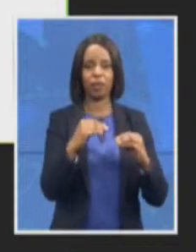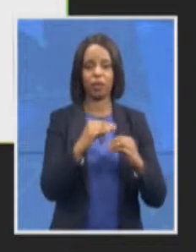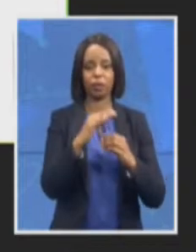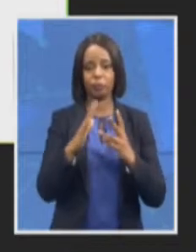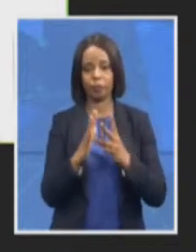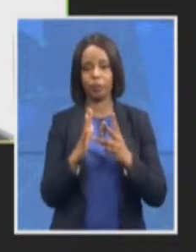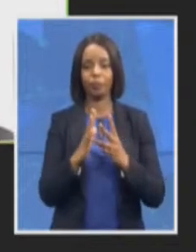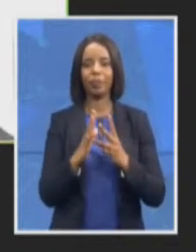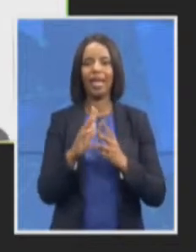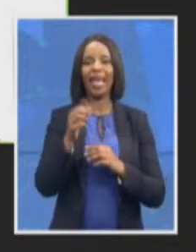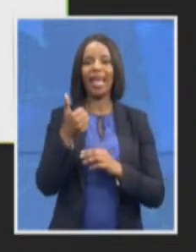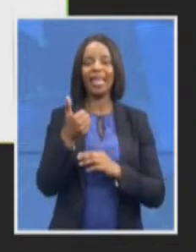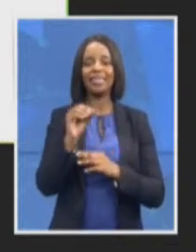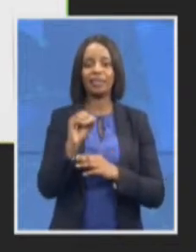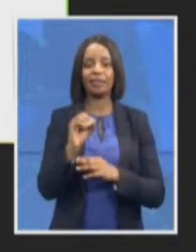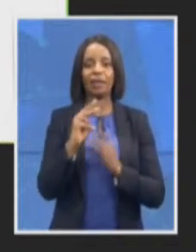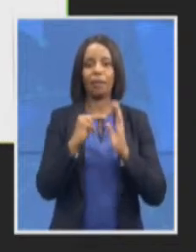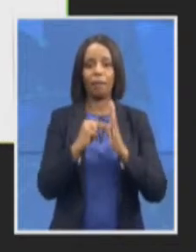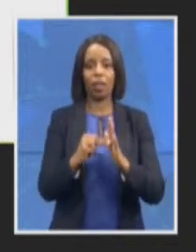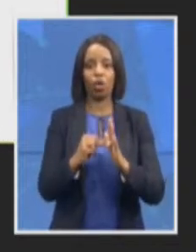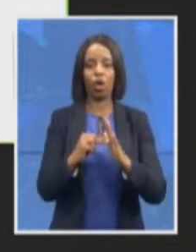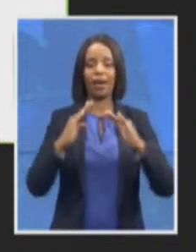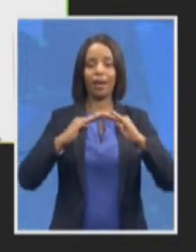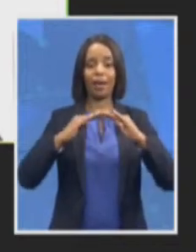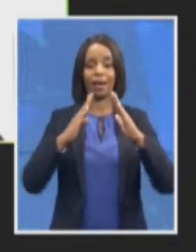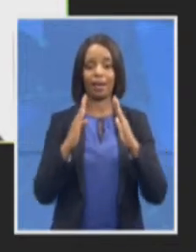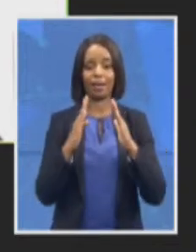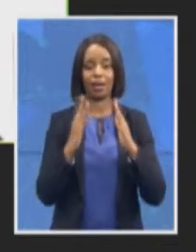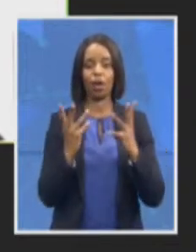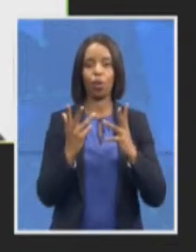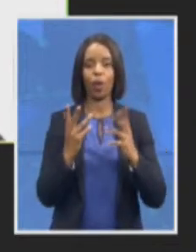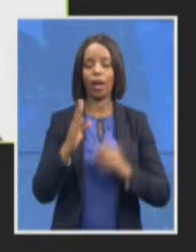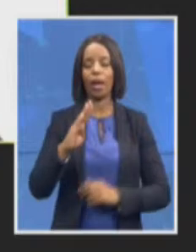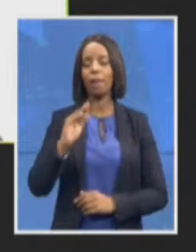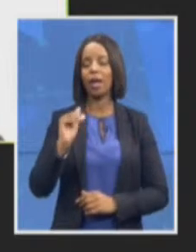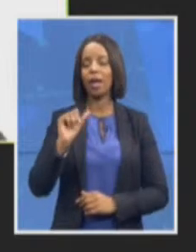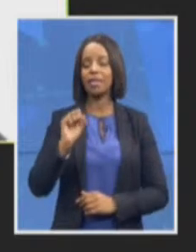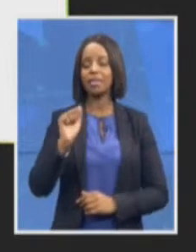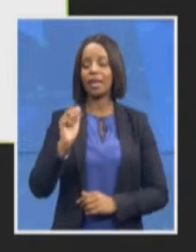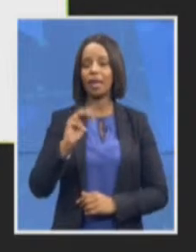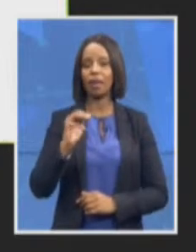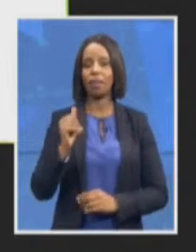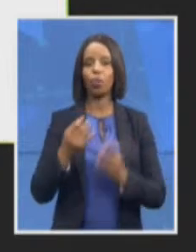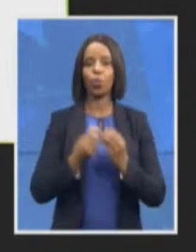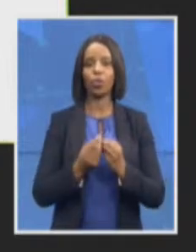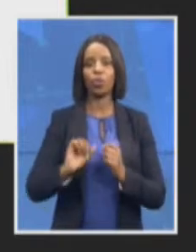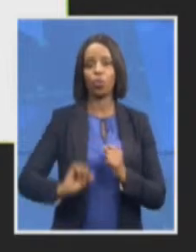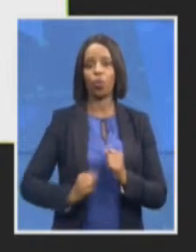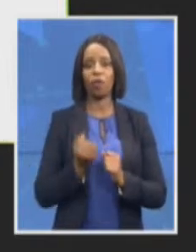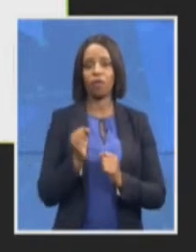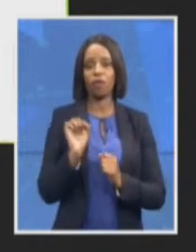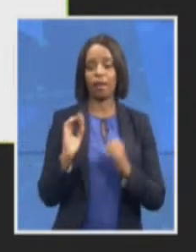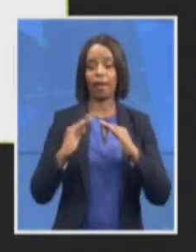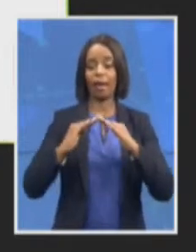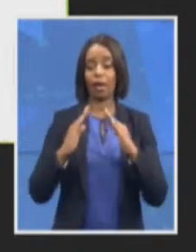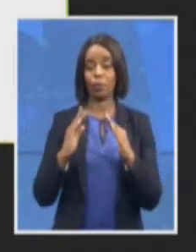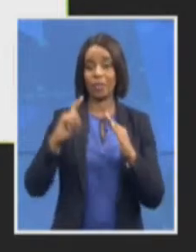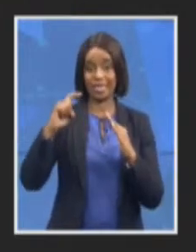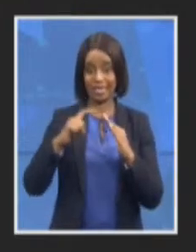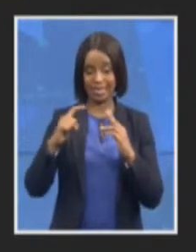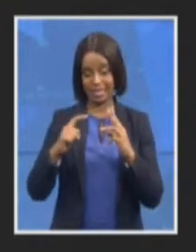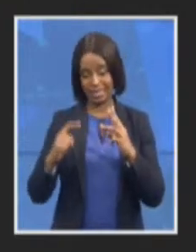so yes this is good enough to continue the litigation with the Guptas particularly on the recovery of the